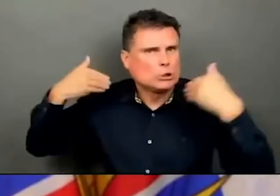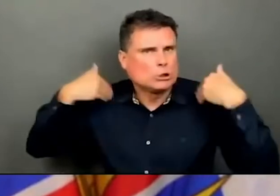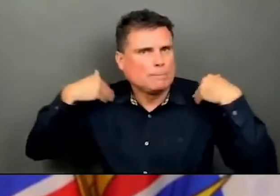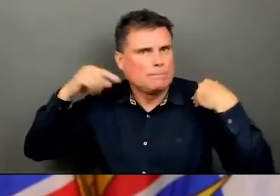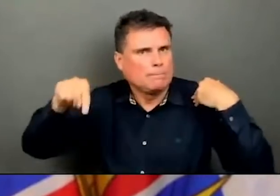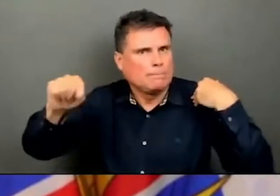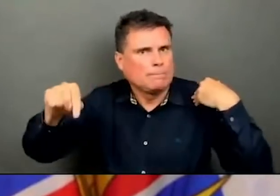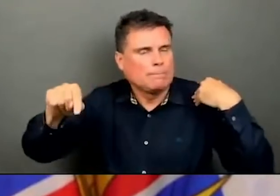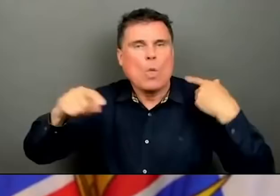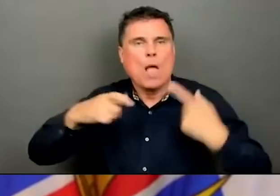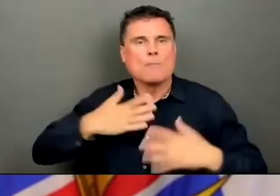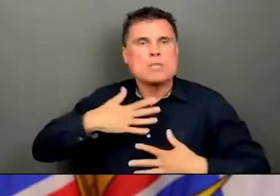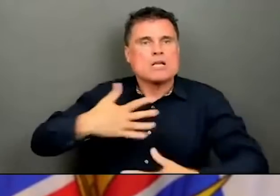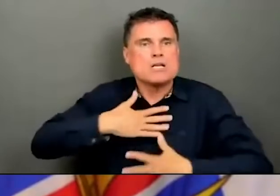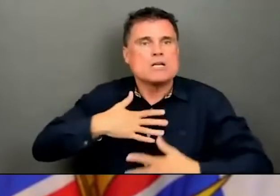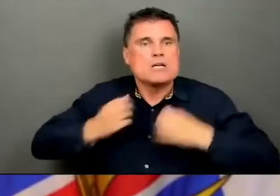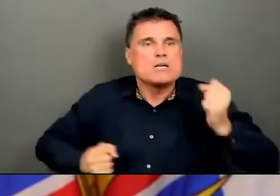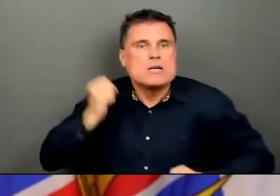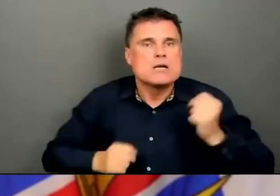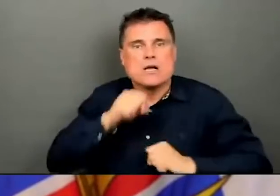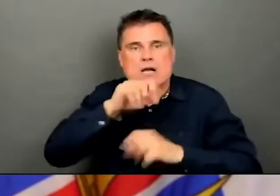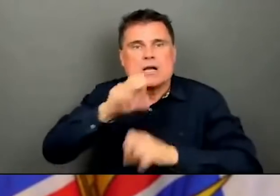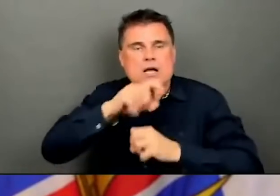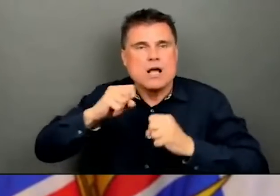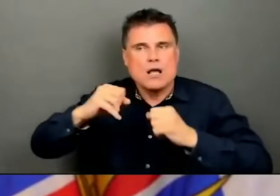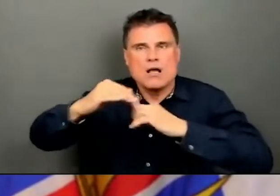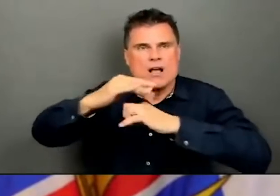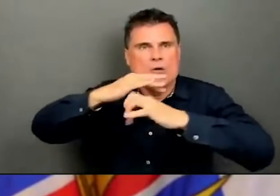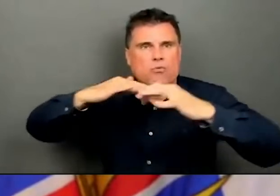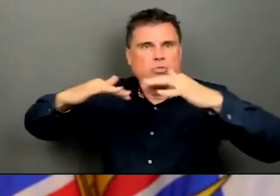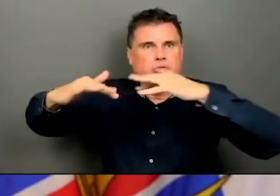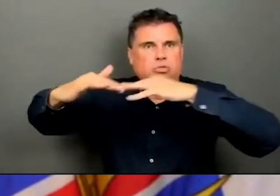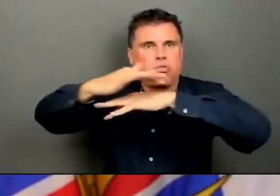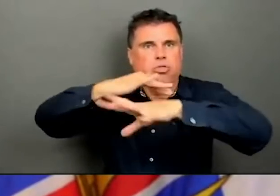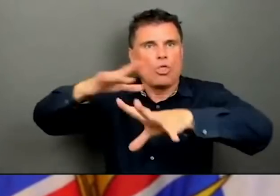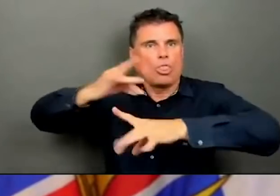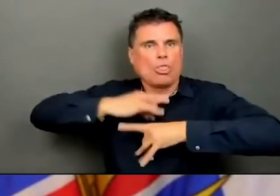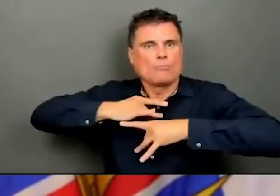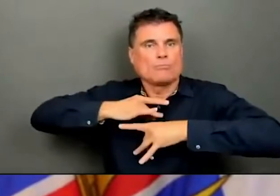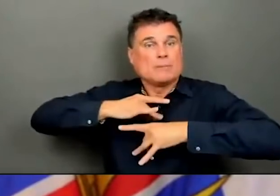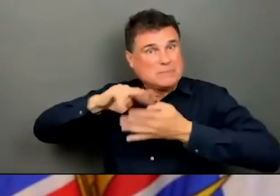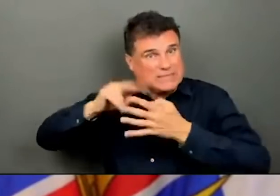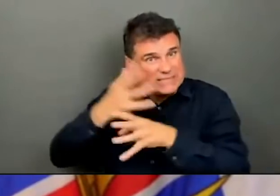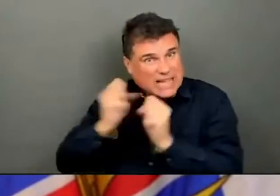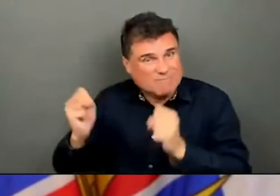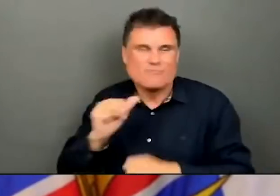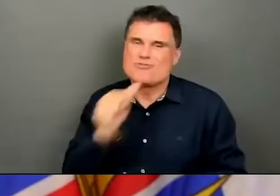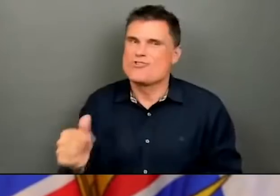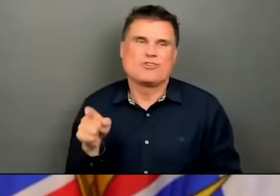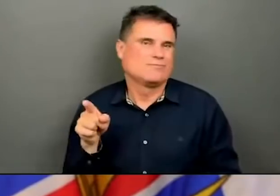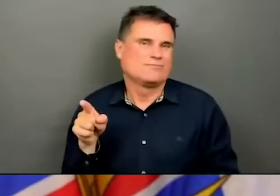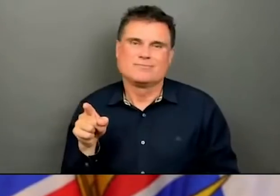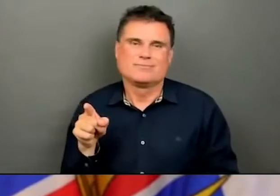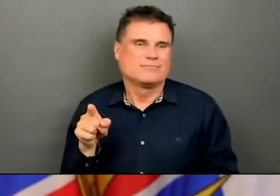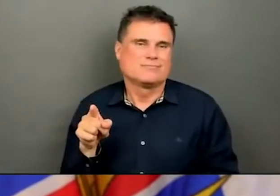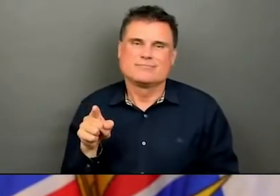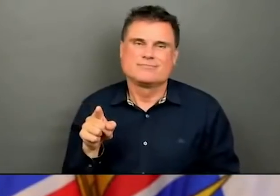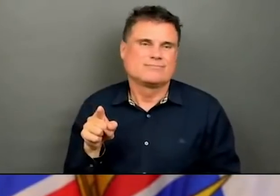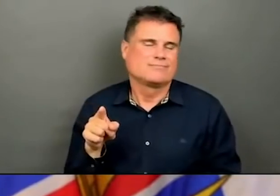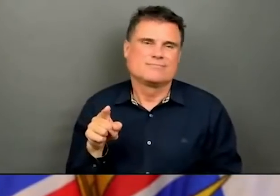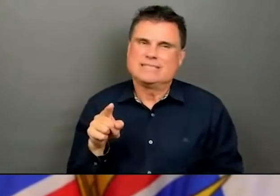virus in the air meant that things were no longer safe in those environments and it could transmit very easily.